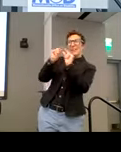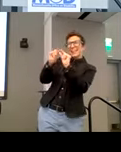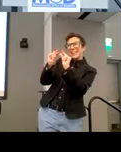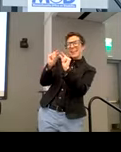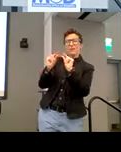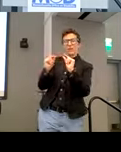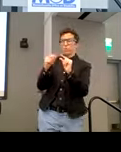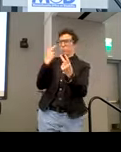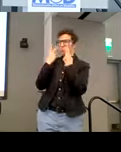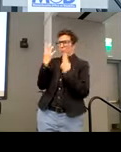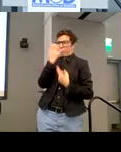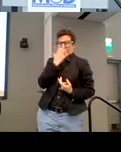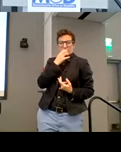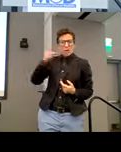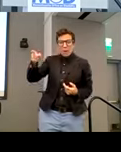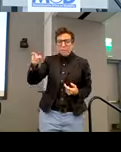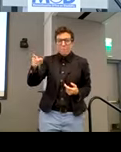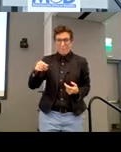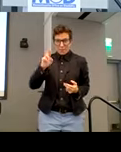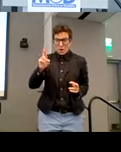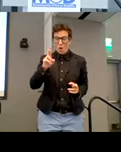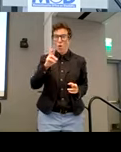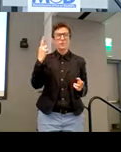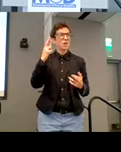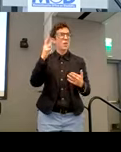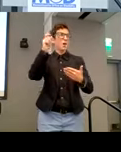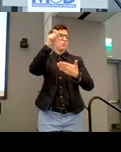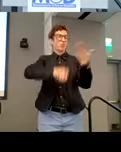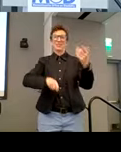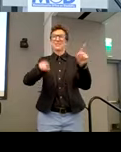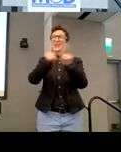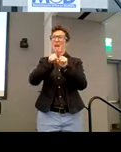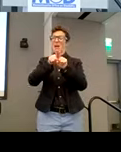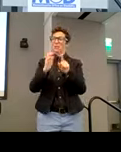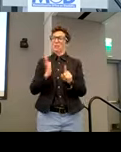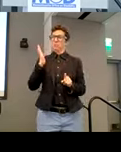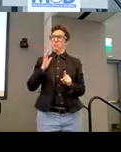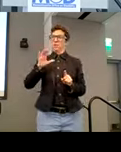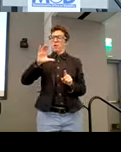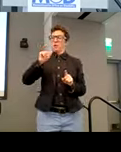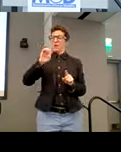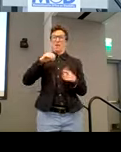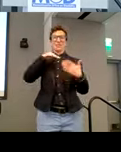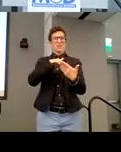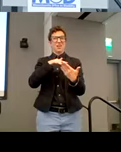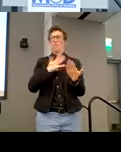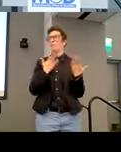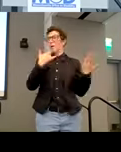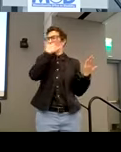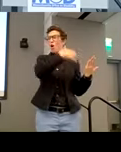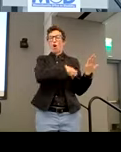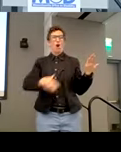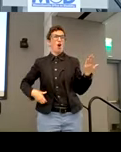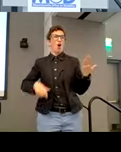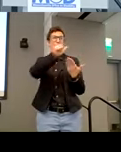see just really, I hope somebody writes this up as a case study. I really encourage you to like call the Harvard Business School and don't they do